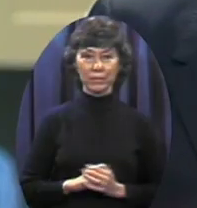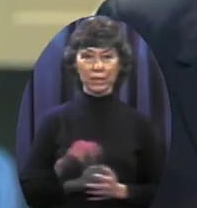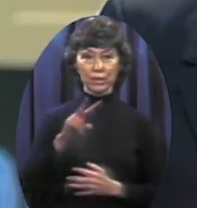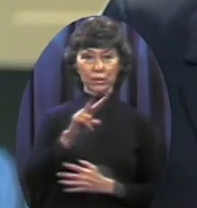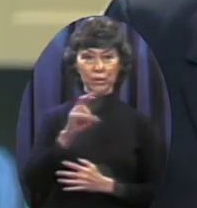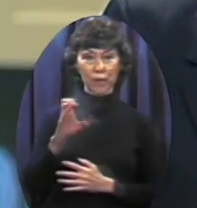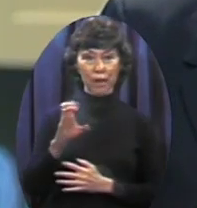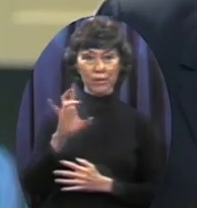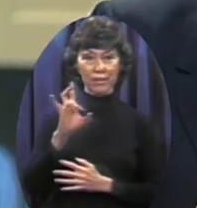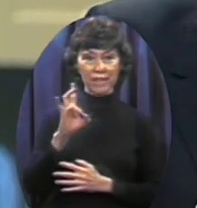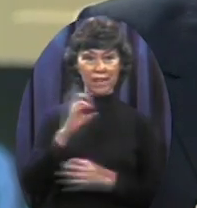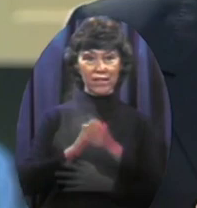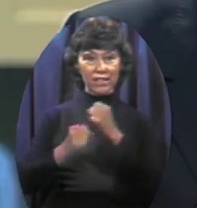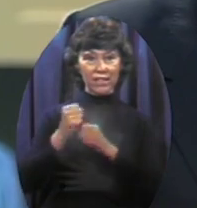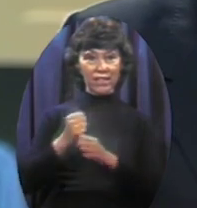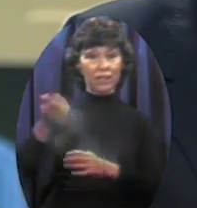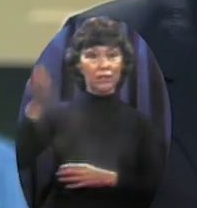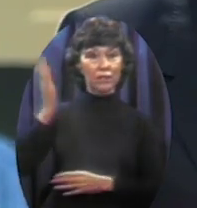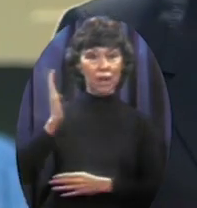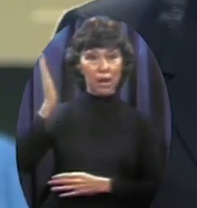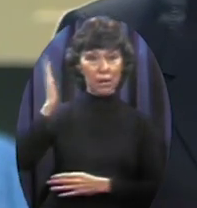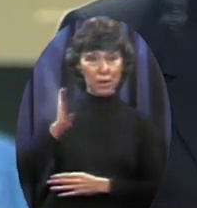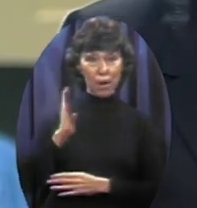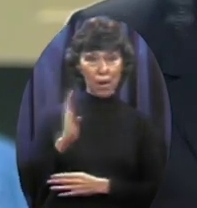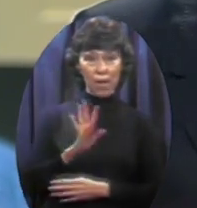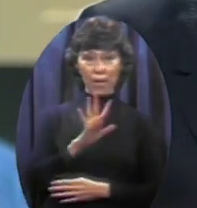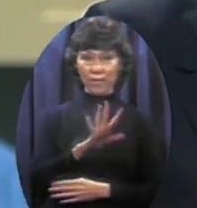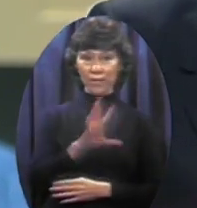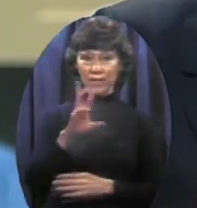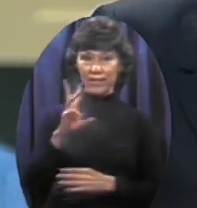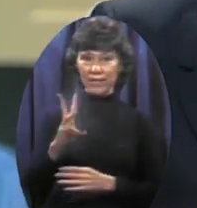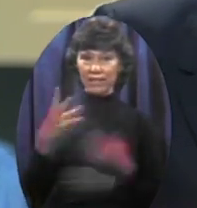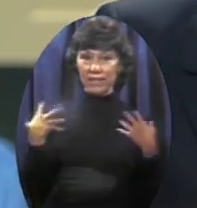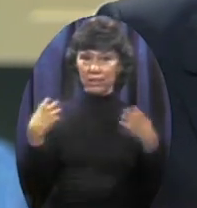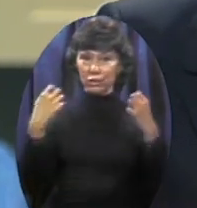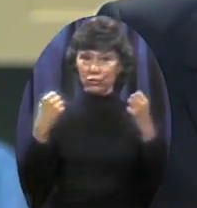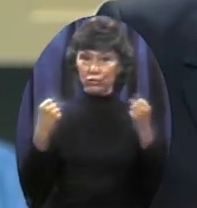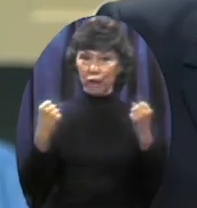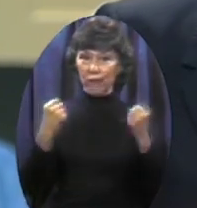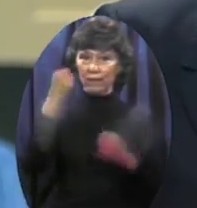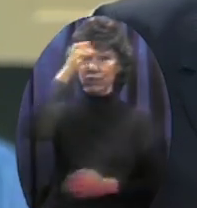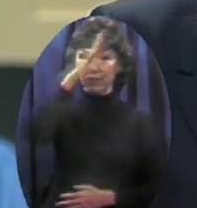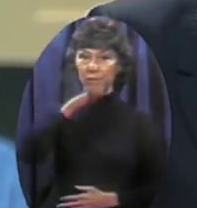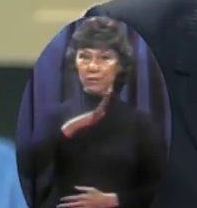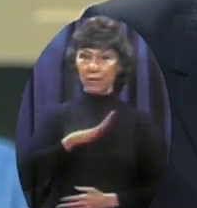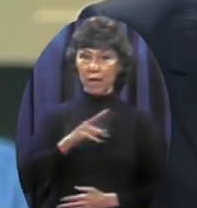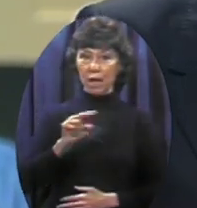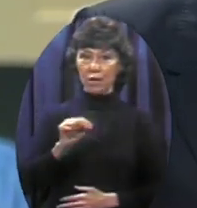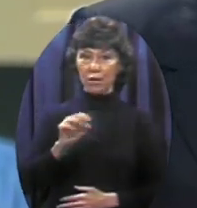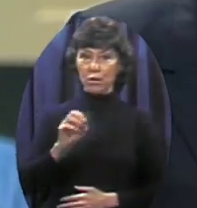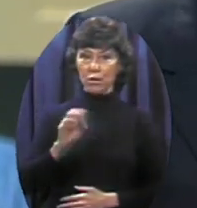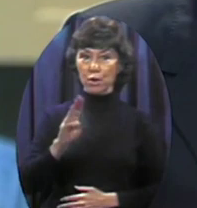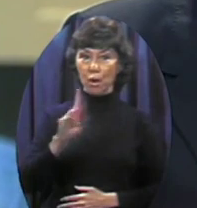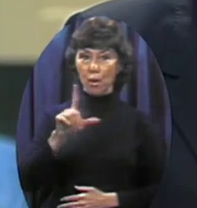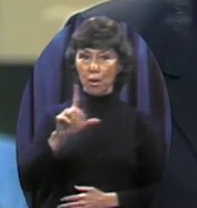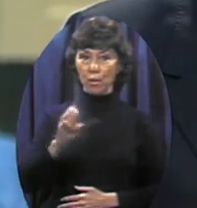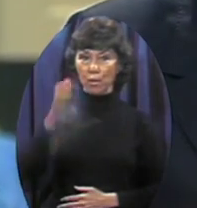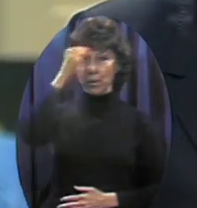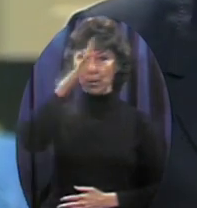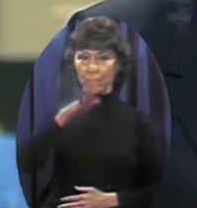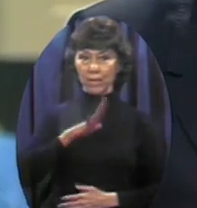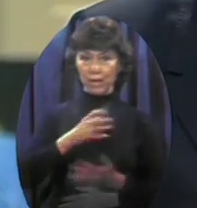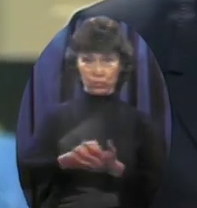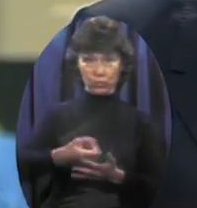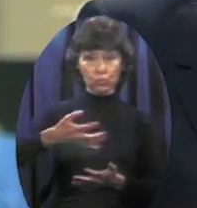207 years ago, 56 courageous men, noble men, men of means,